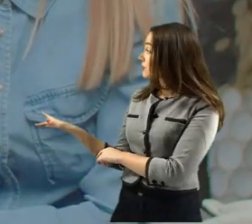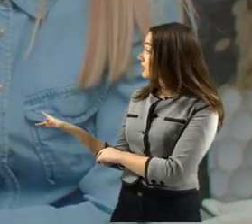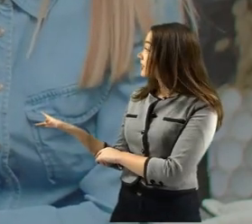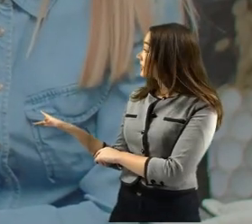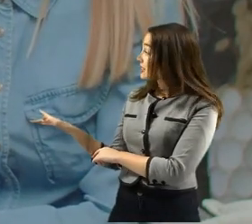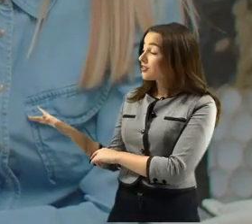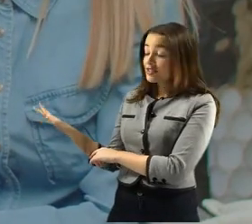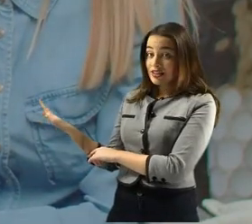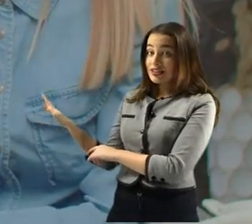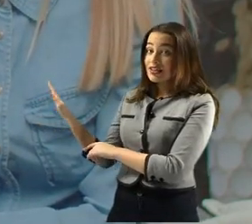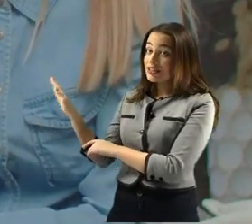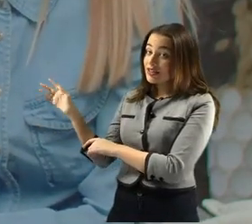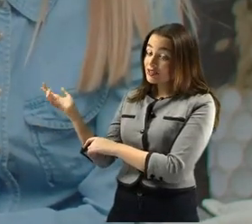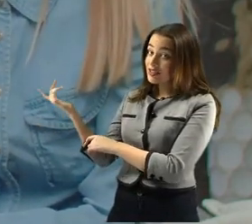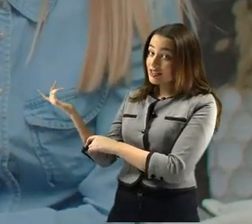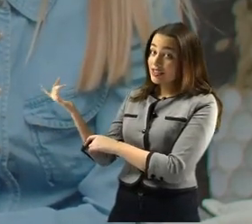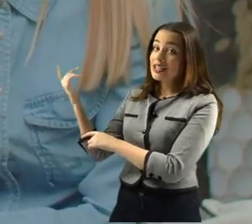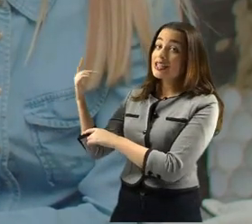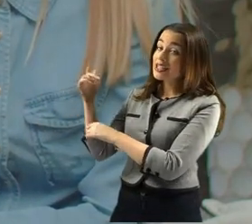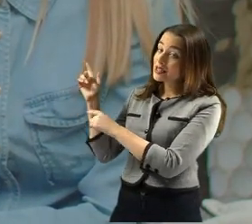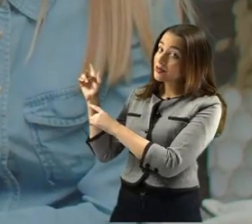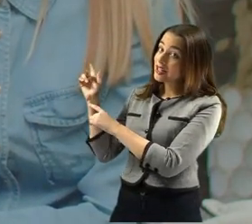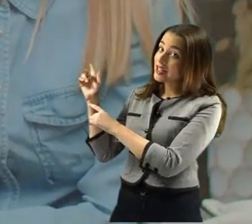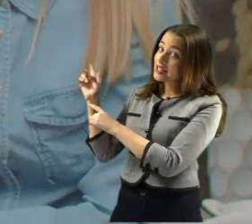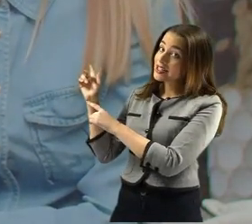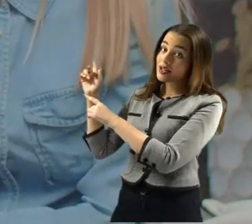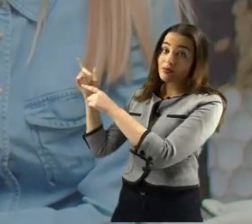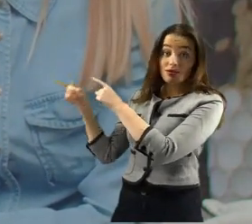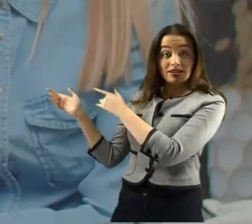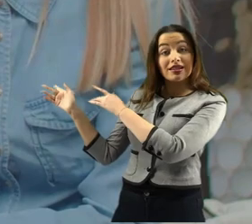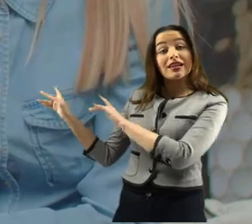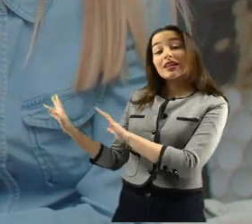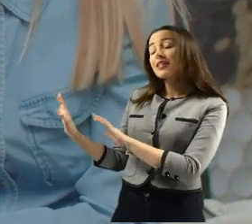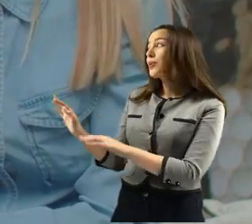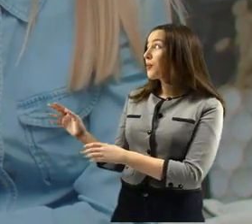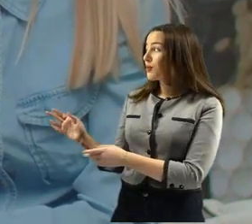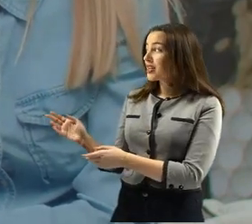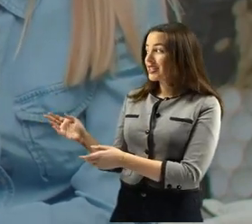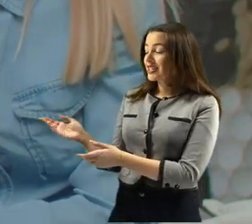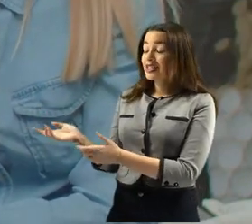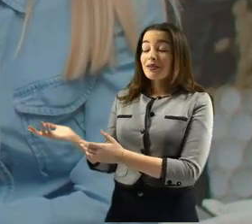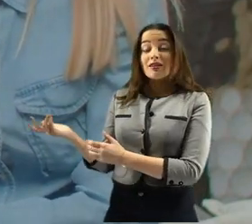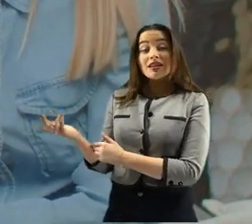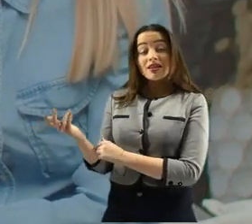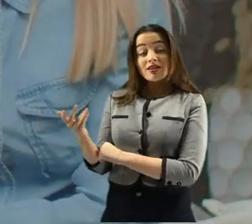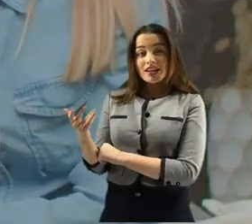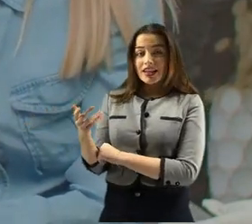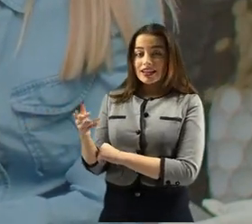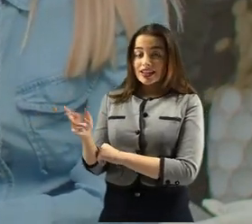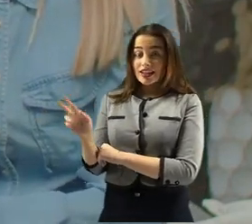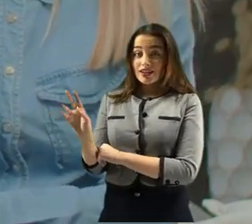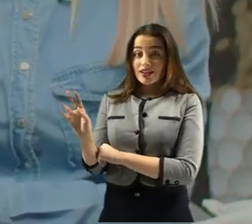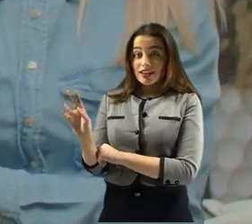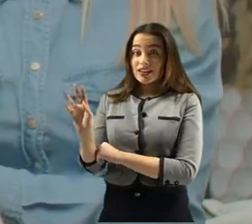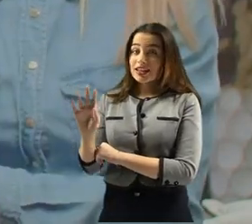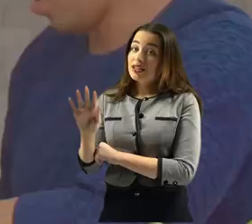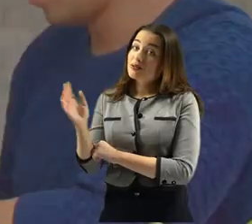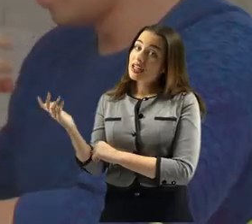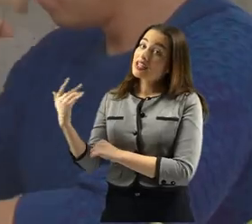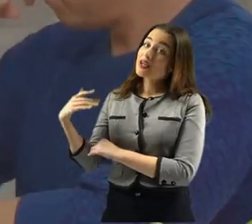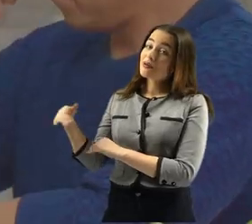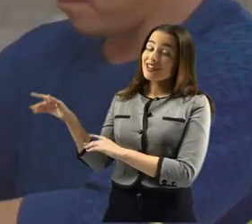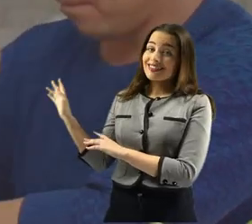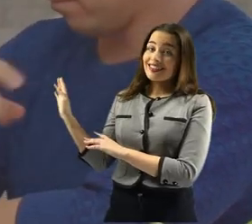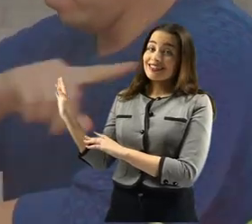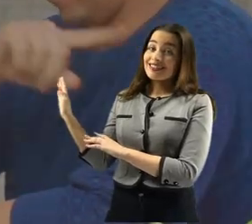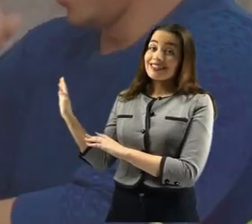and vibrant. This spatial and visual nature of sign language might shape the thoughts of congenitally deaf individuals differently. For instance,